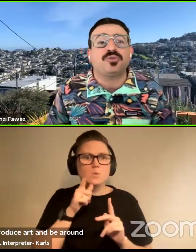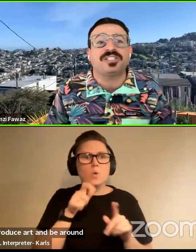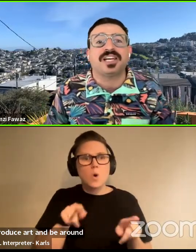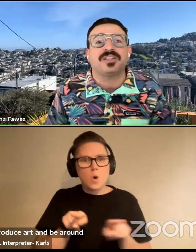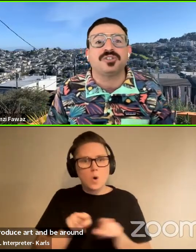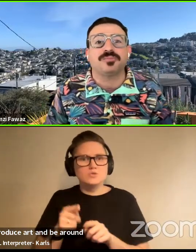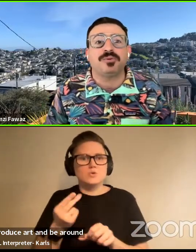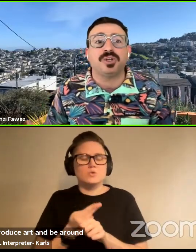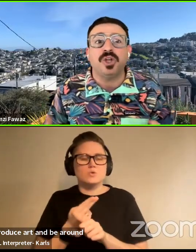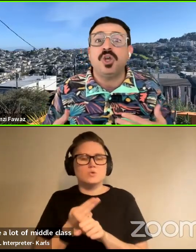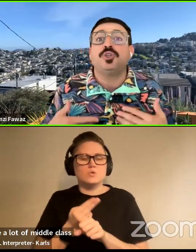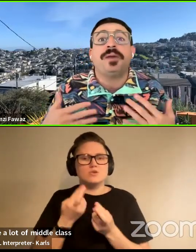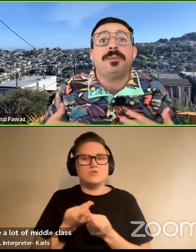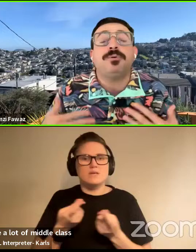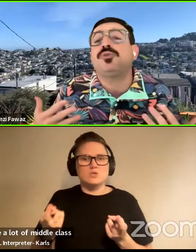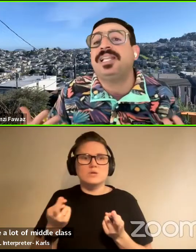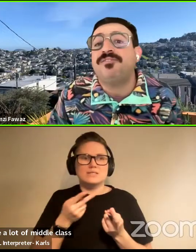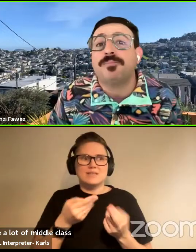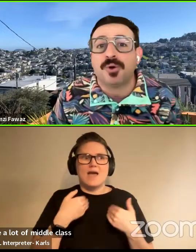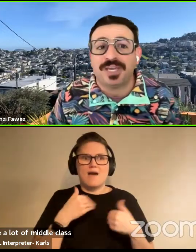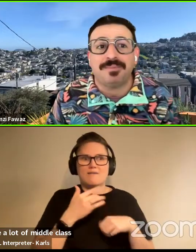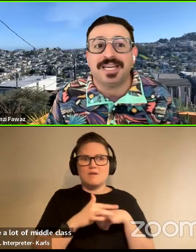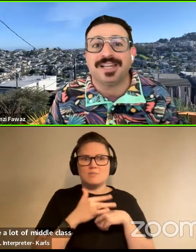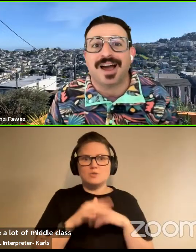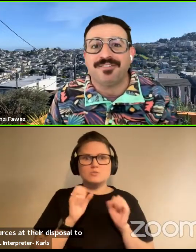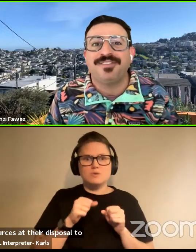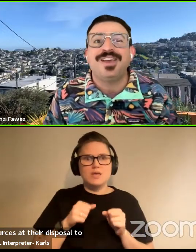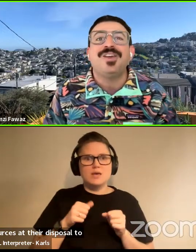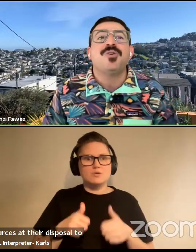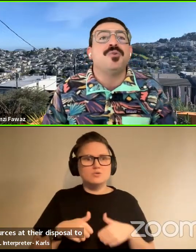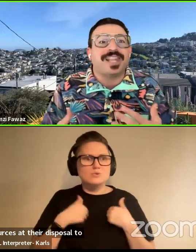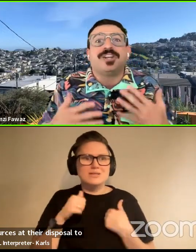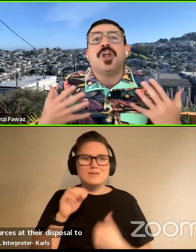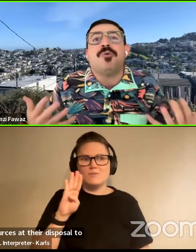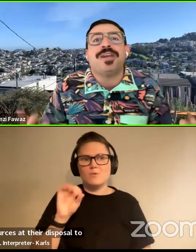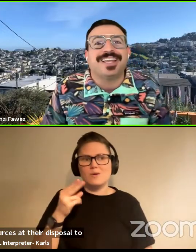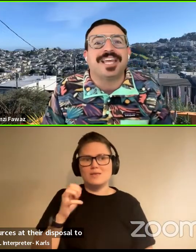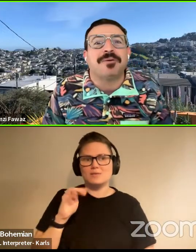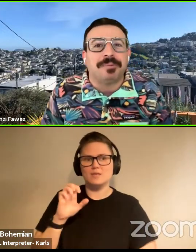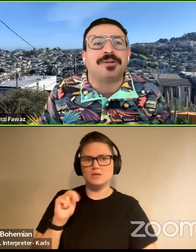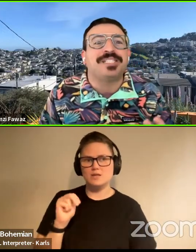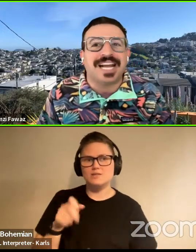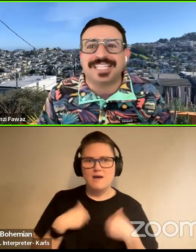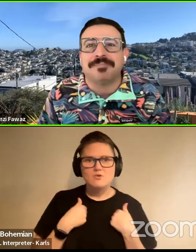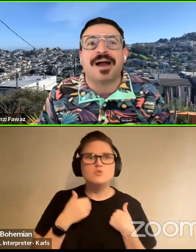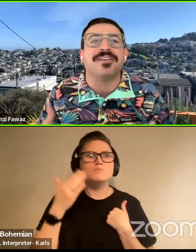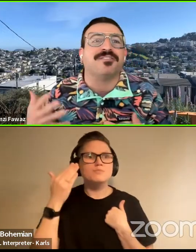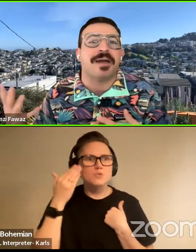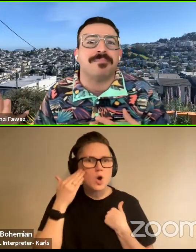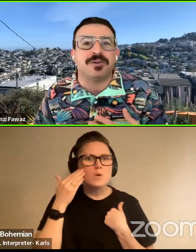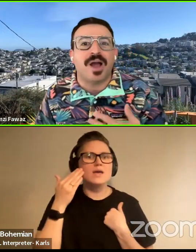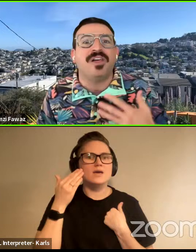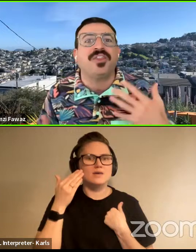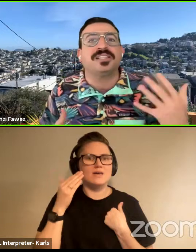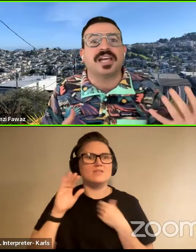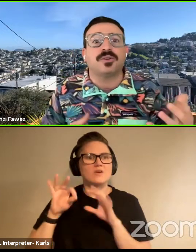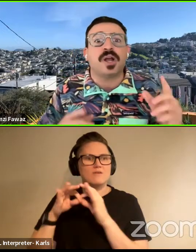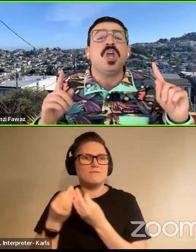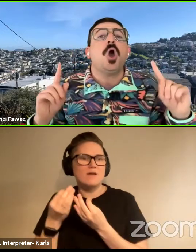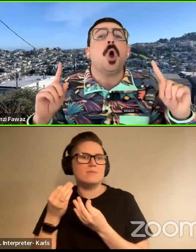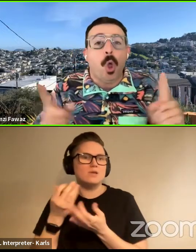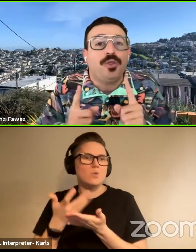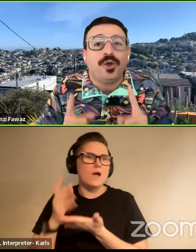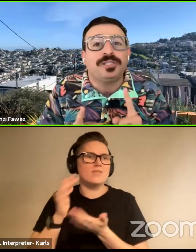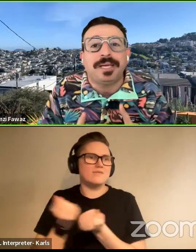used the resources at their disposal to be able to live a bohemian life, like knowing that they would be protected by their family wealth,